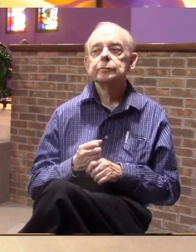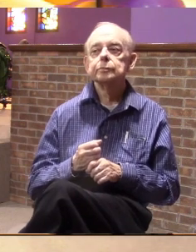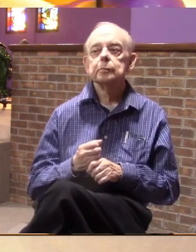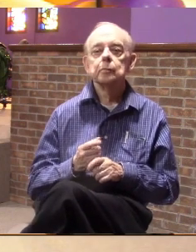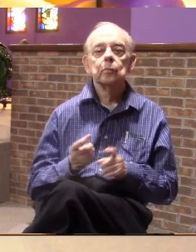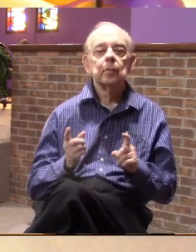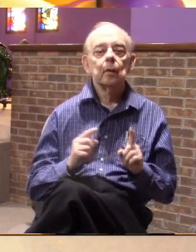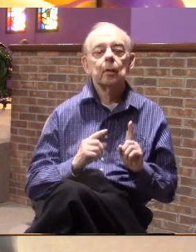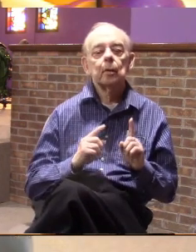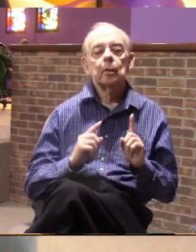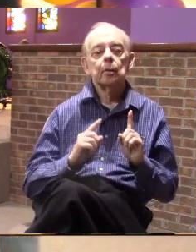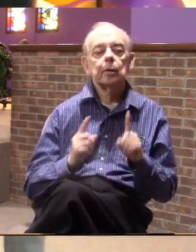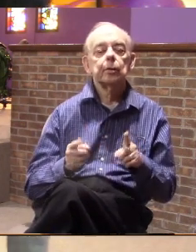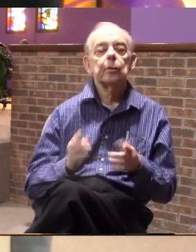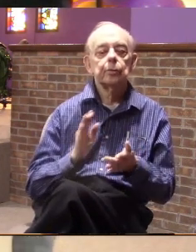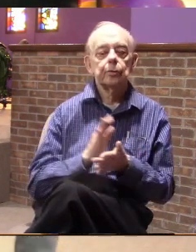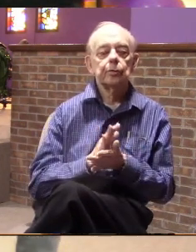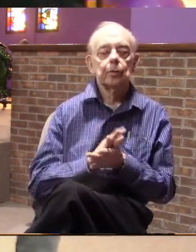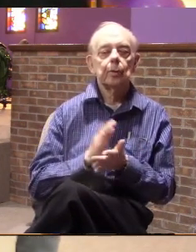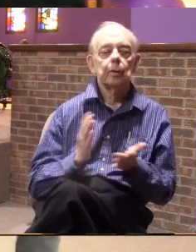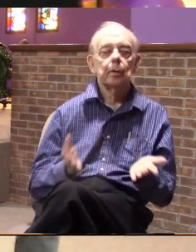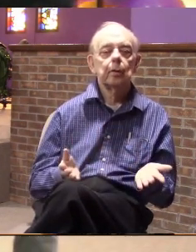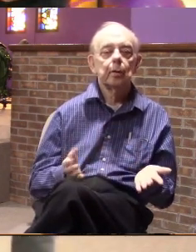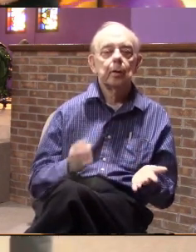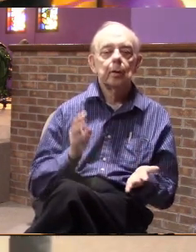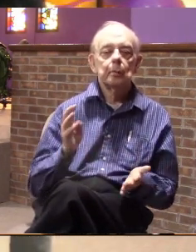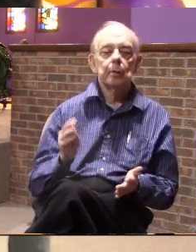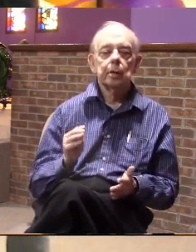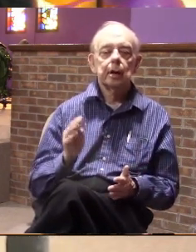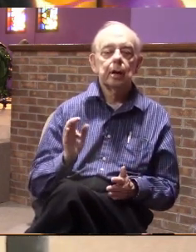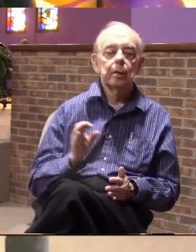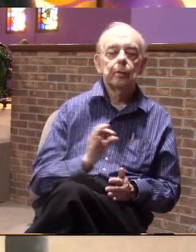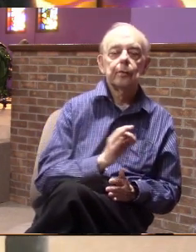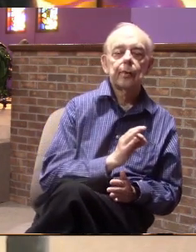is when he comes to school here Monday through Friday